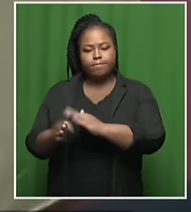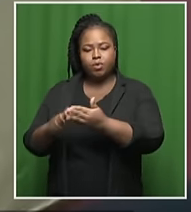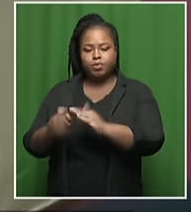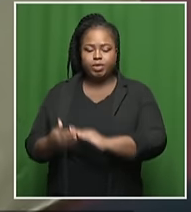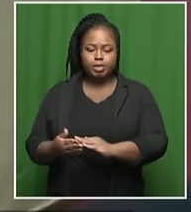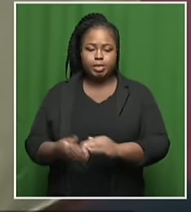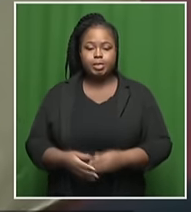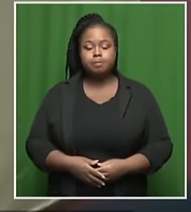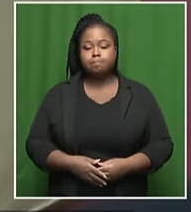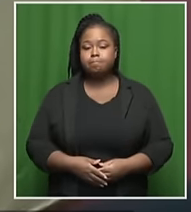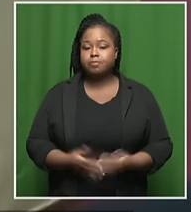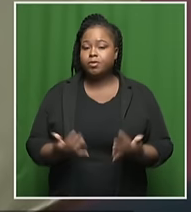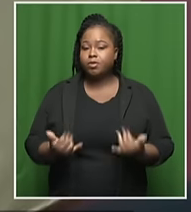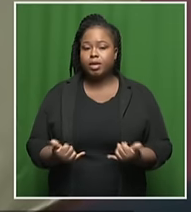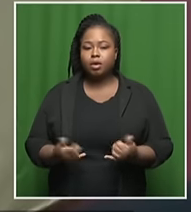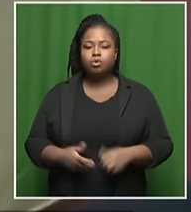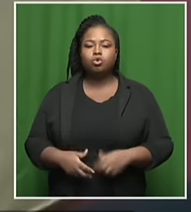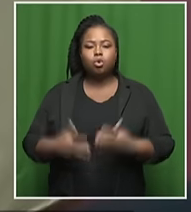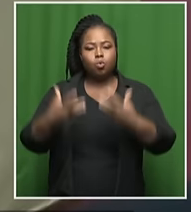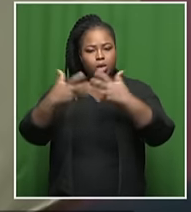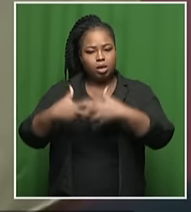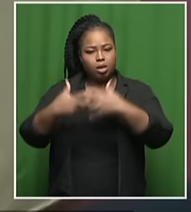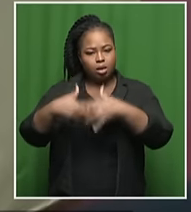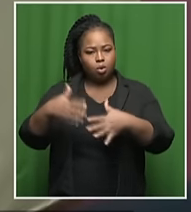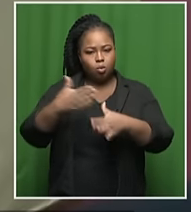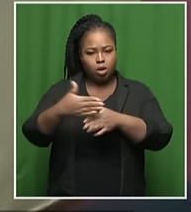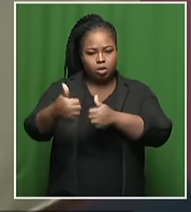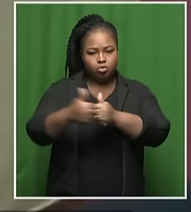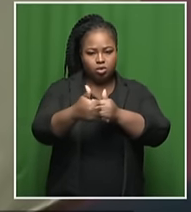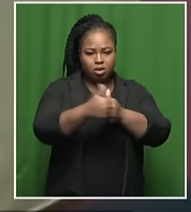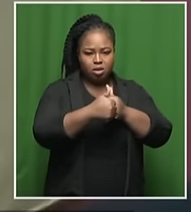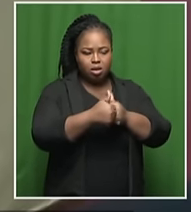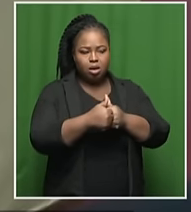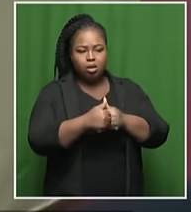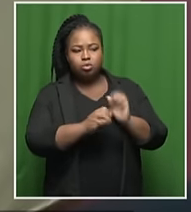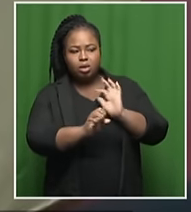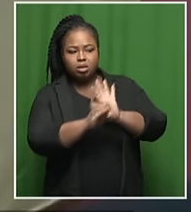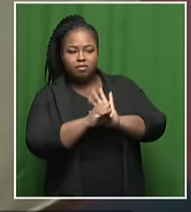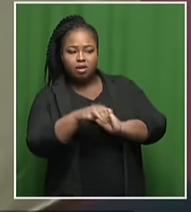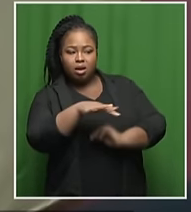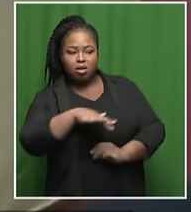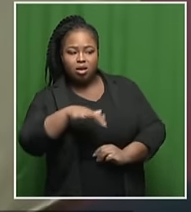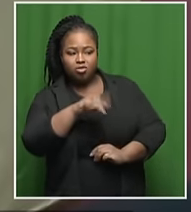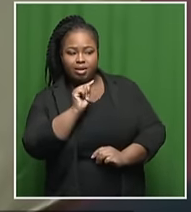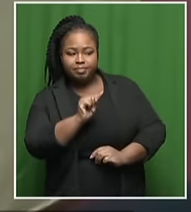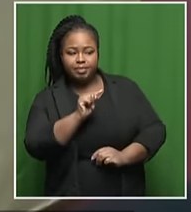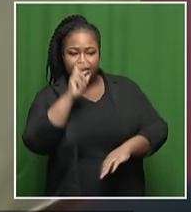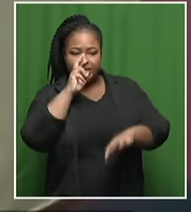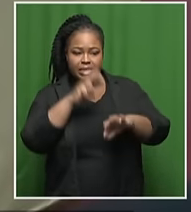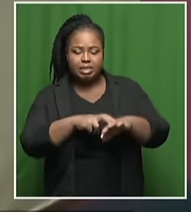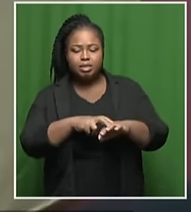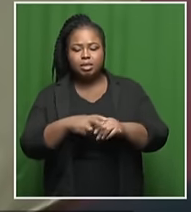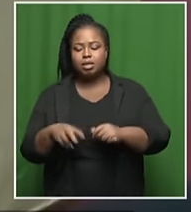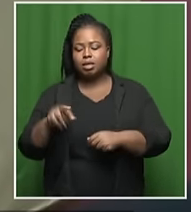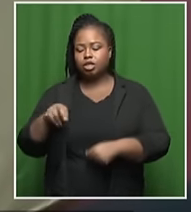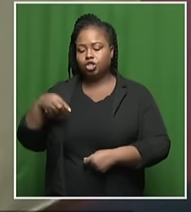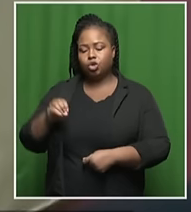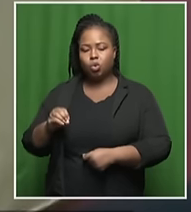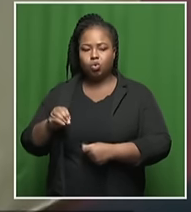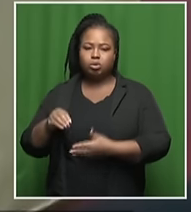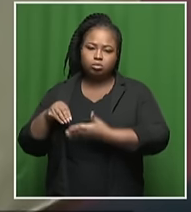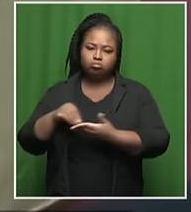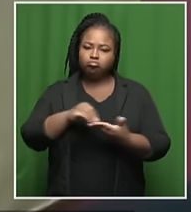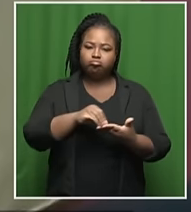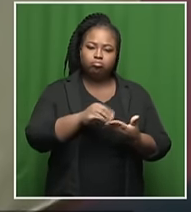require. So it's all a coordinated effort. We look at which areas need what and then we try and move them in. This is all